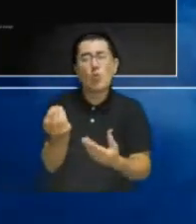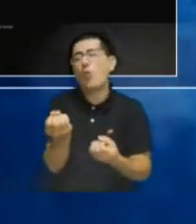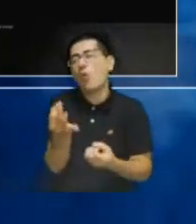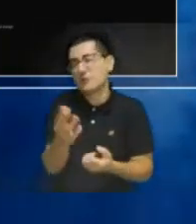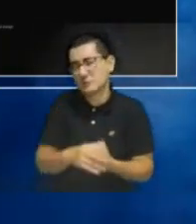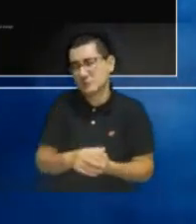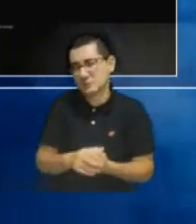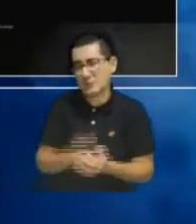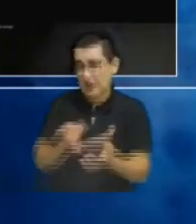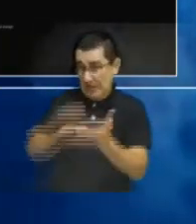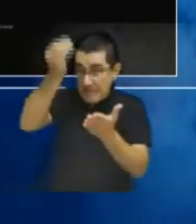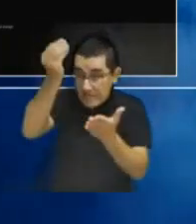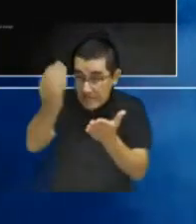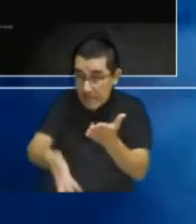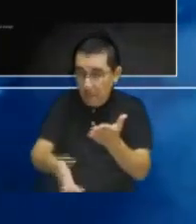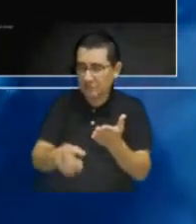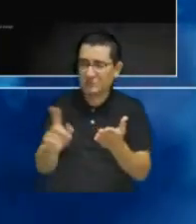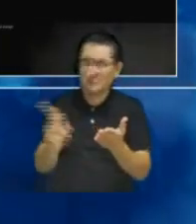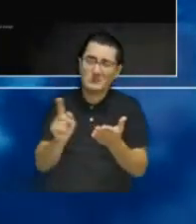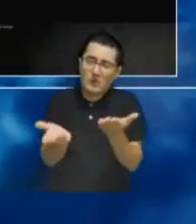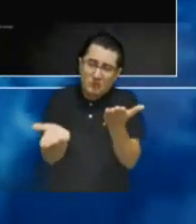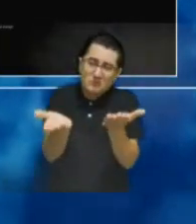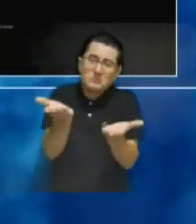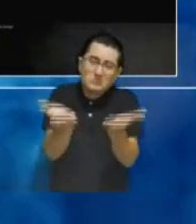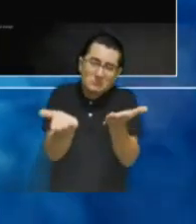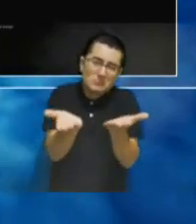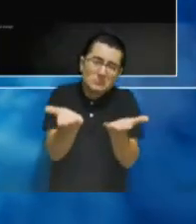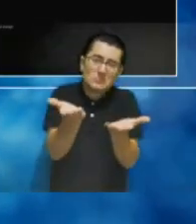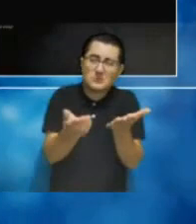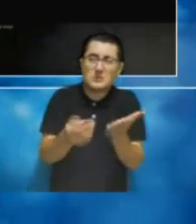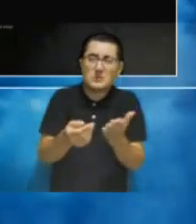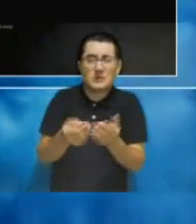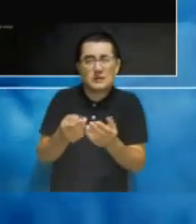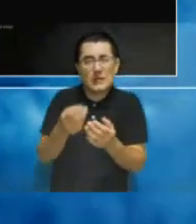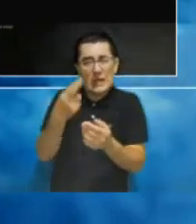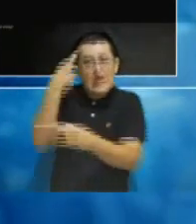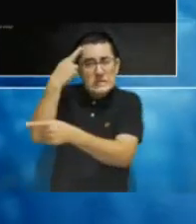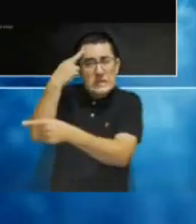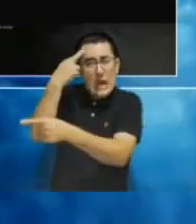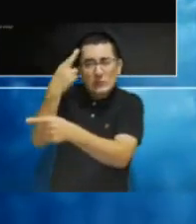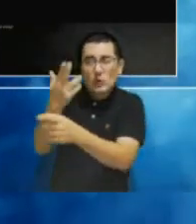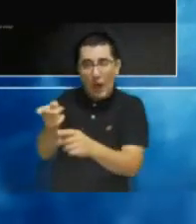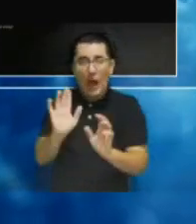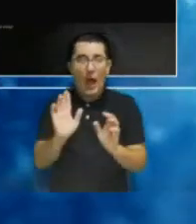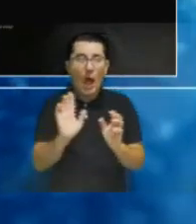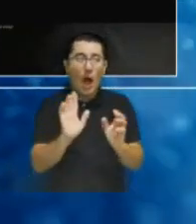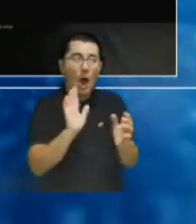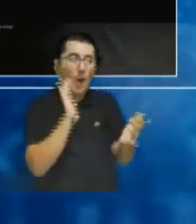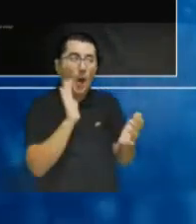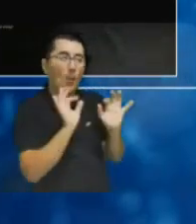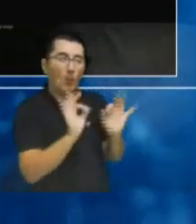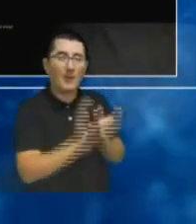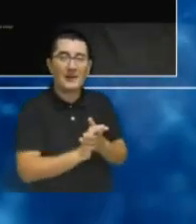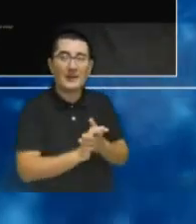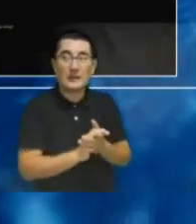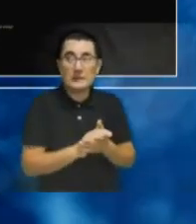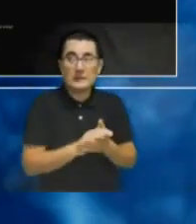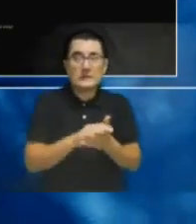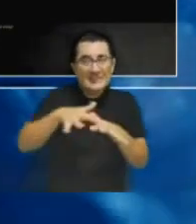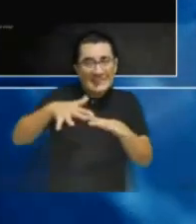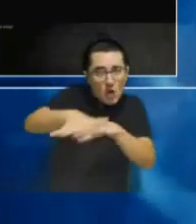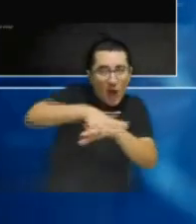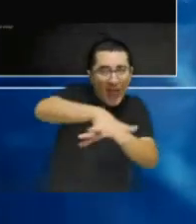reasonable prices, as Santiago has mentioned in there. Because that will allow that networks and wireless solutions